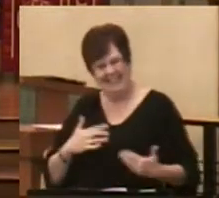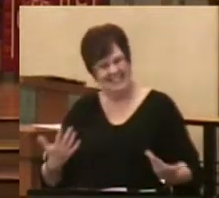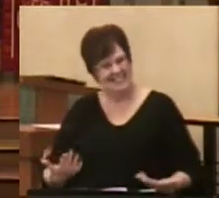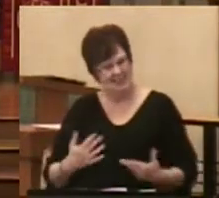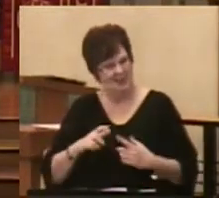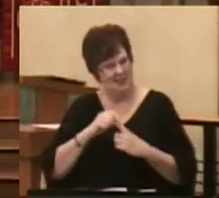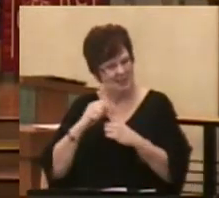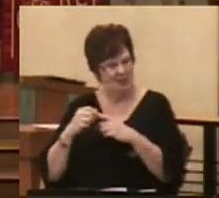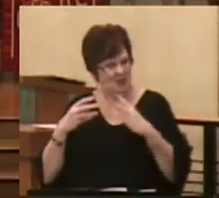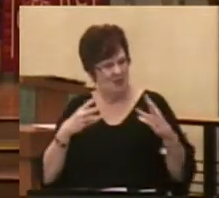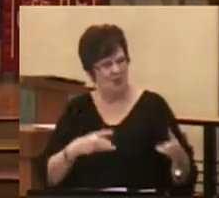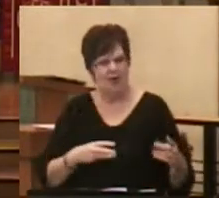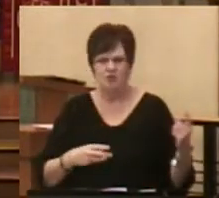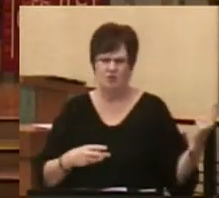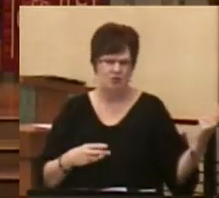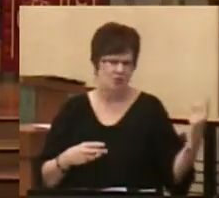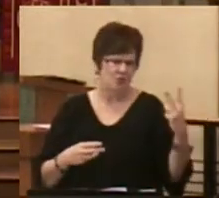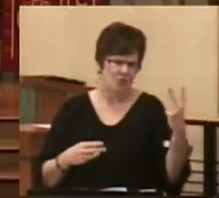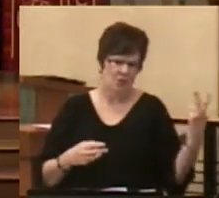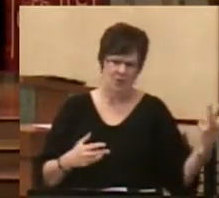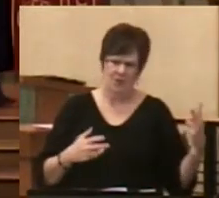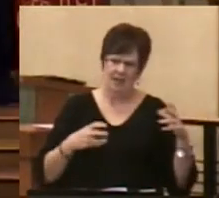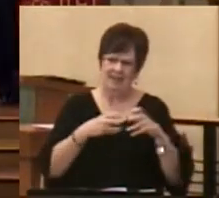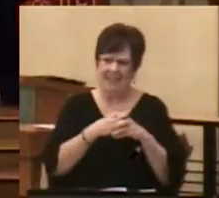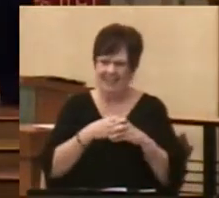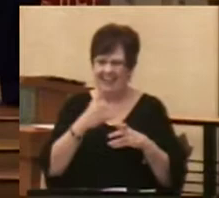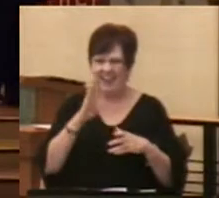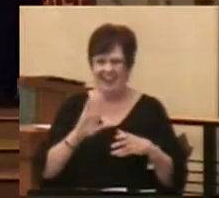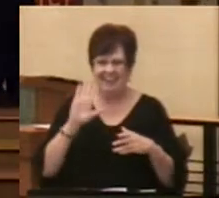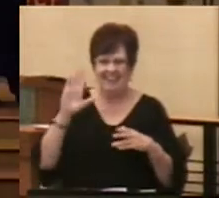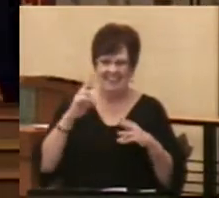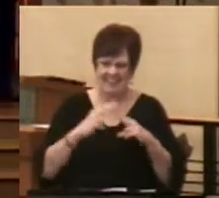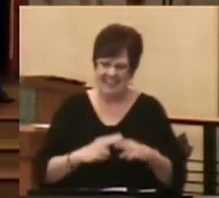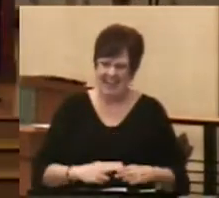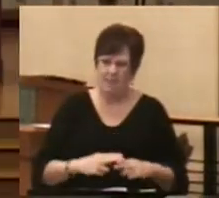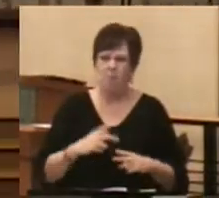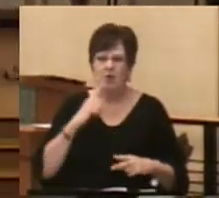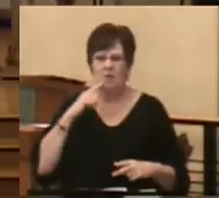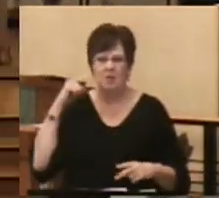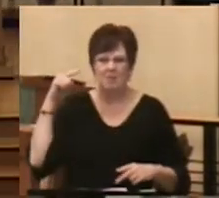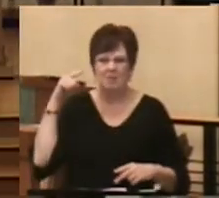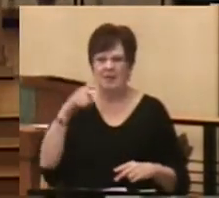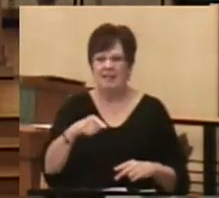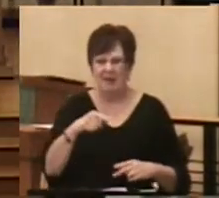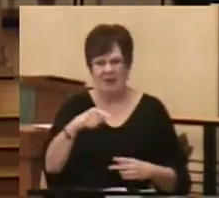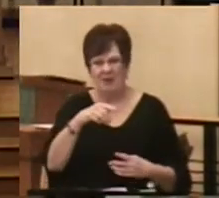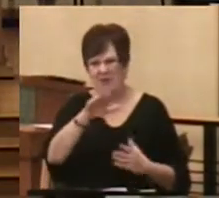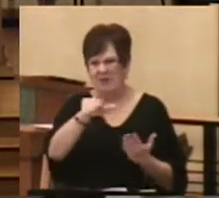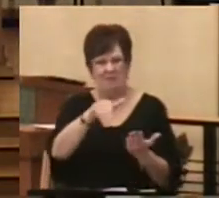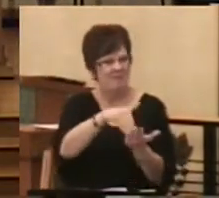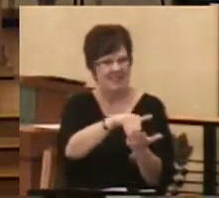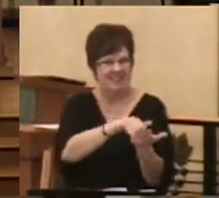or three are gathered in God's name, there he is in the midst of them.